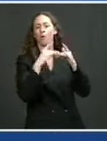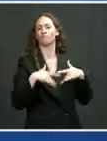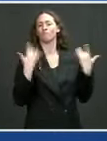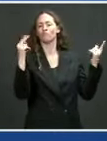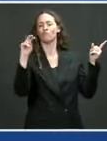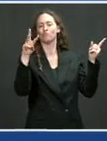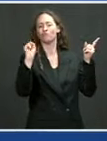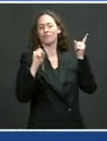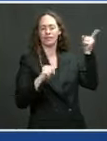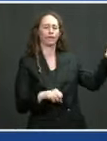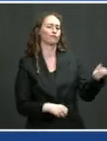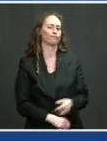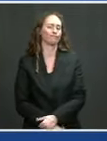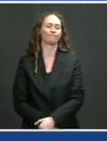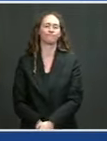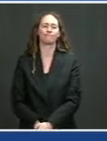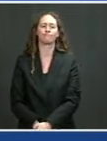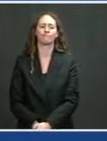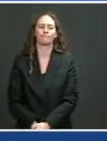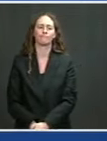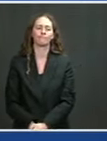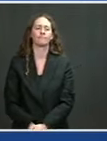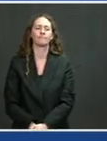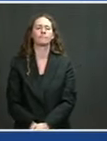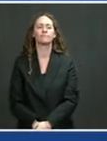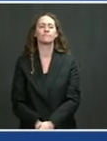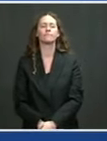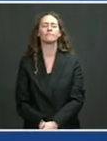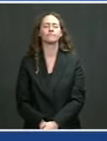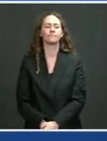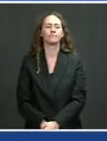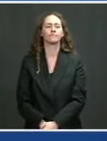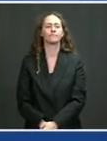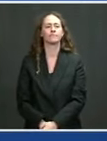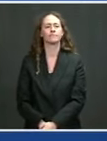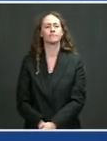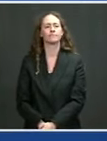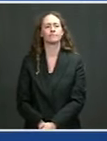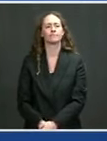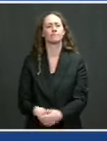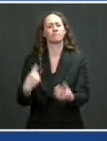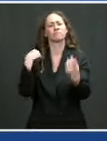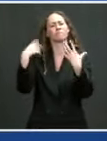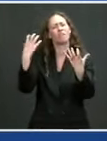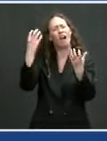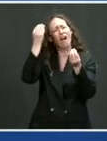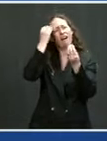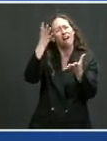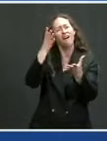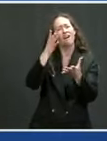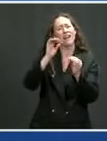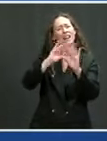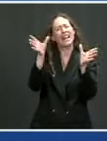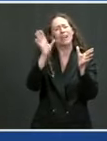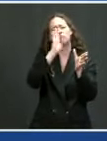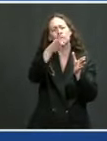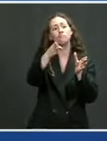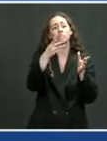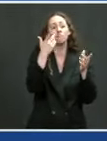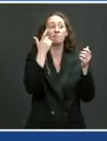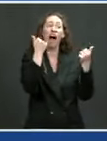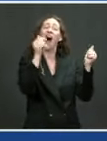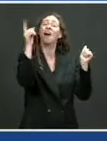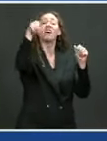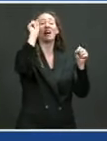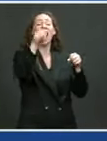beating this pandemic globally is beyond the capacity of any one nation, even the United States. But we'll continue, the United States